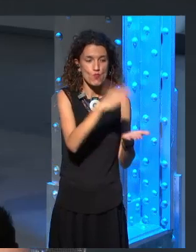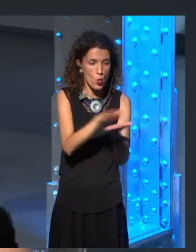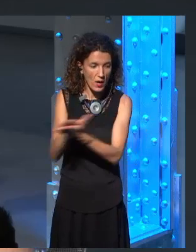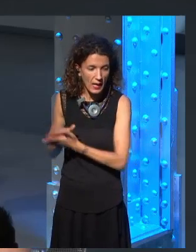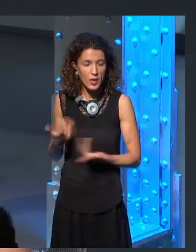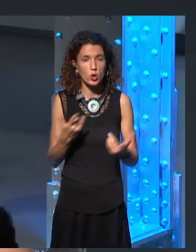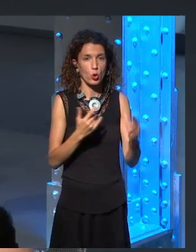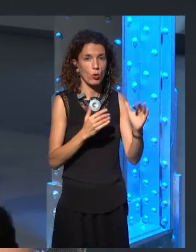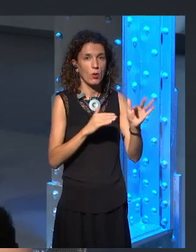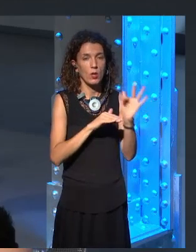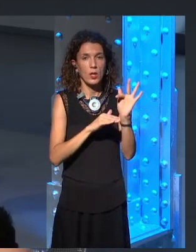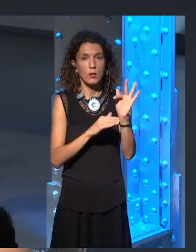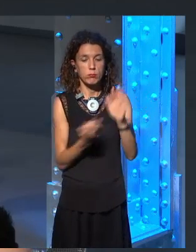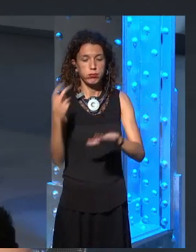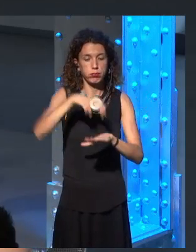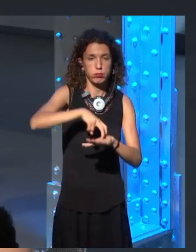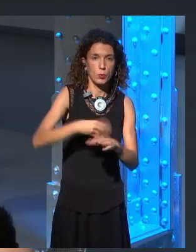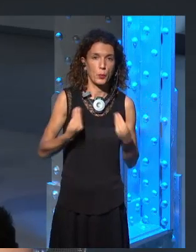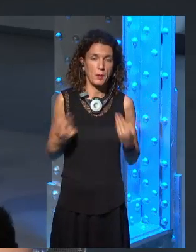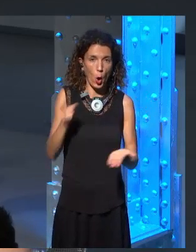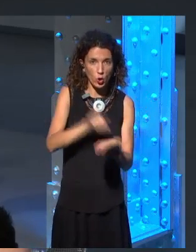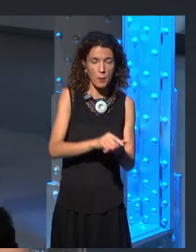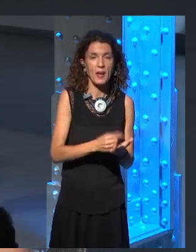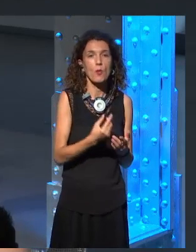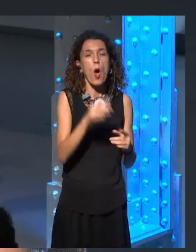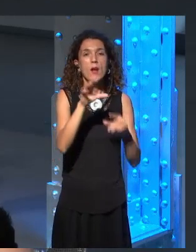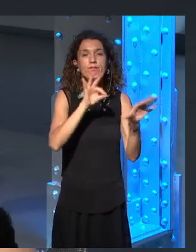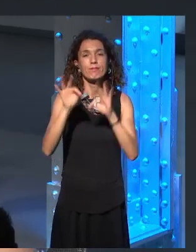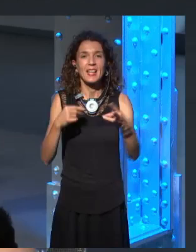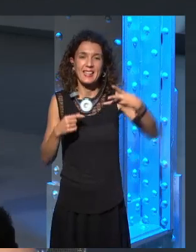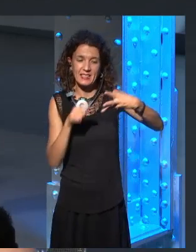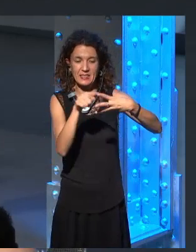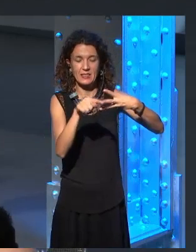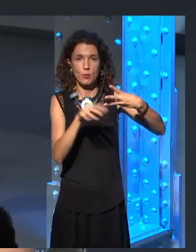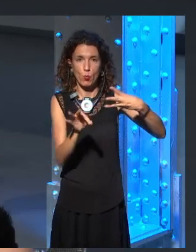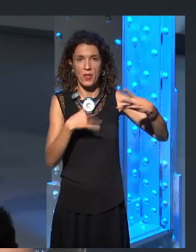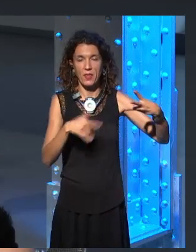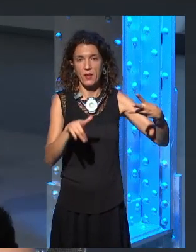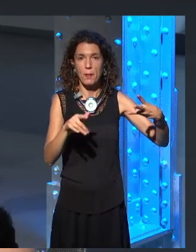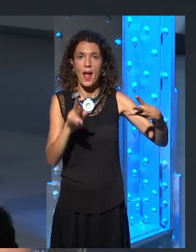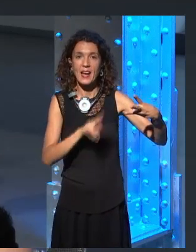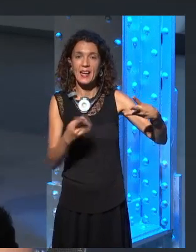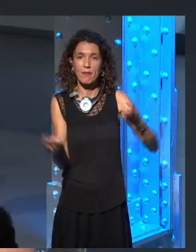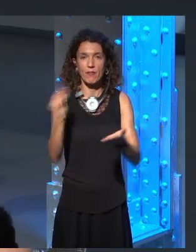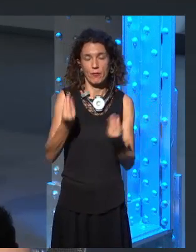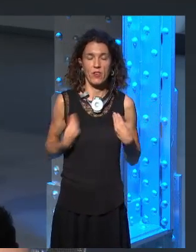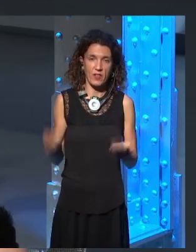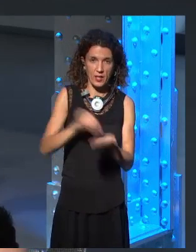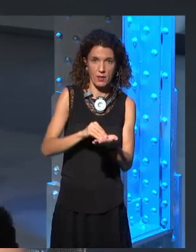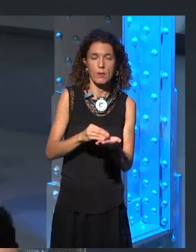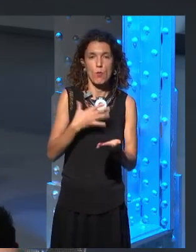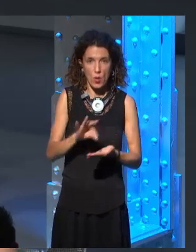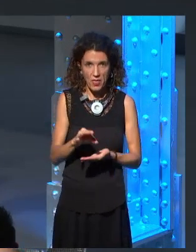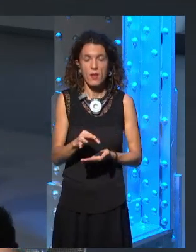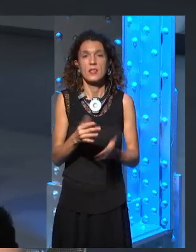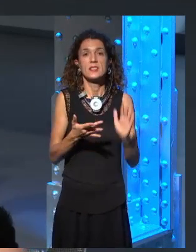that would make three candidates for Azor Ahai reborn. Uh, and does that also mean that the three heads of the dragon